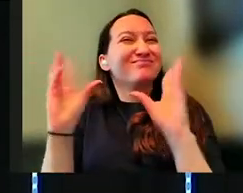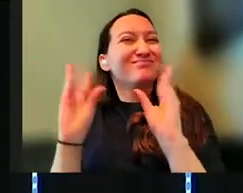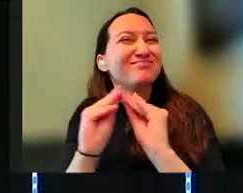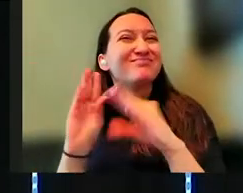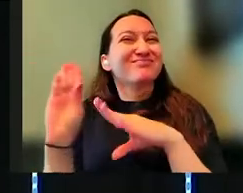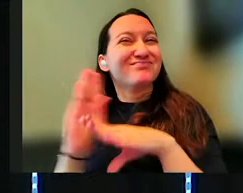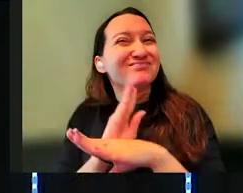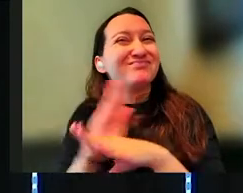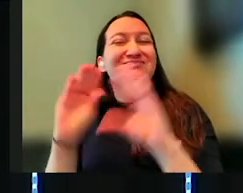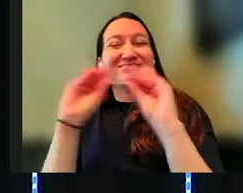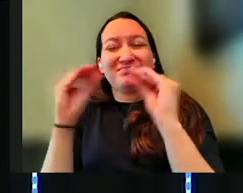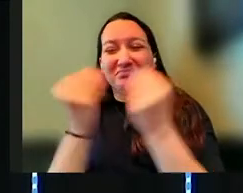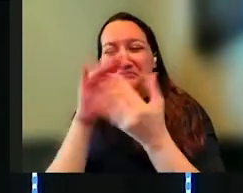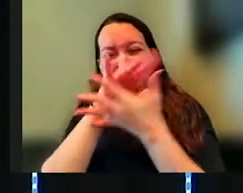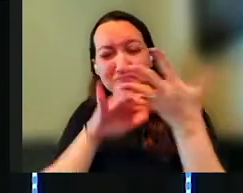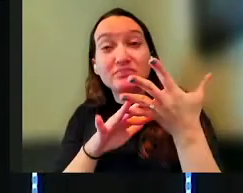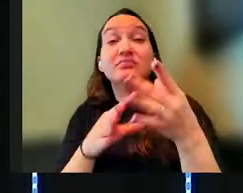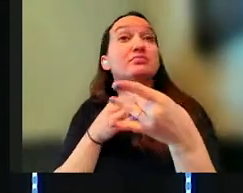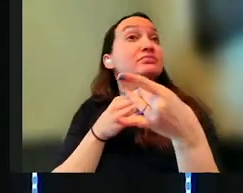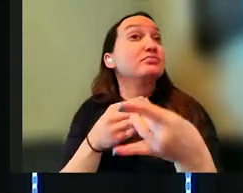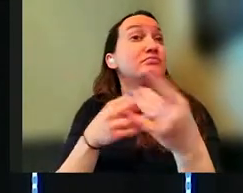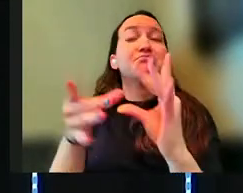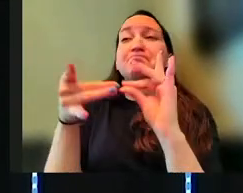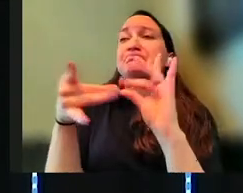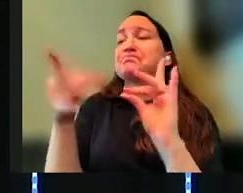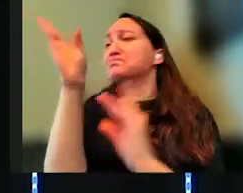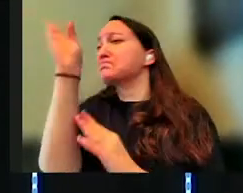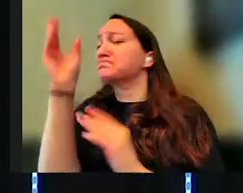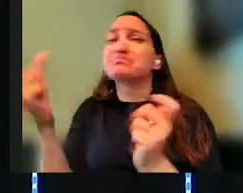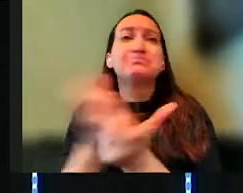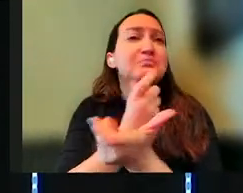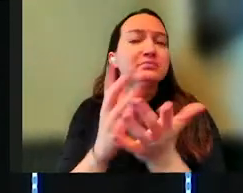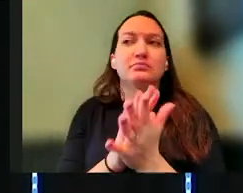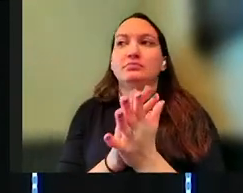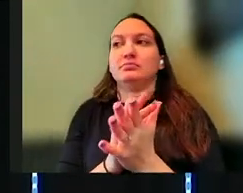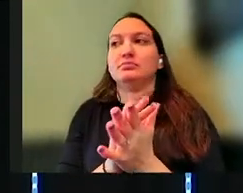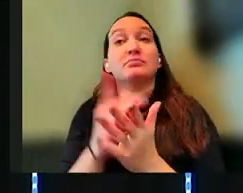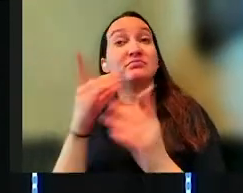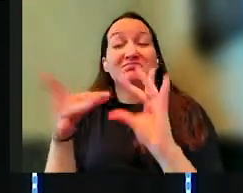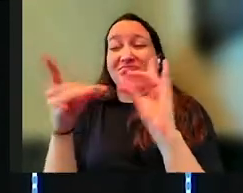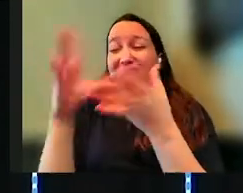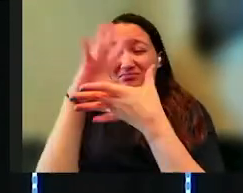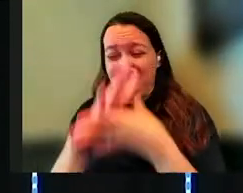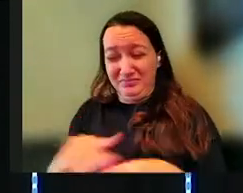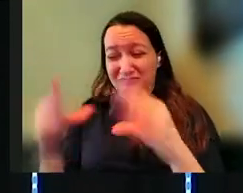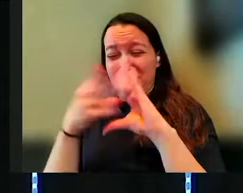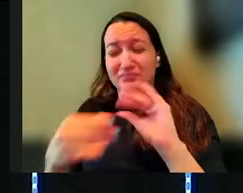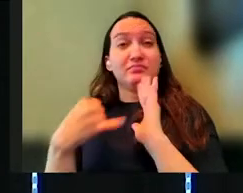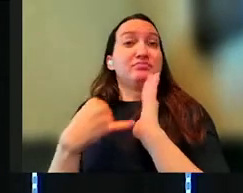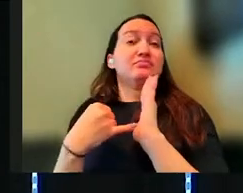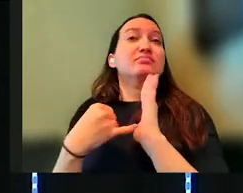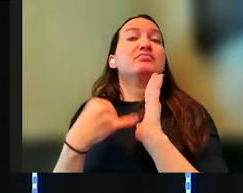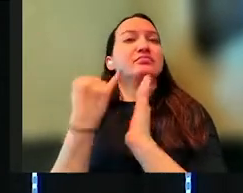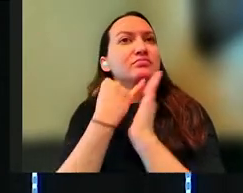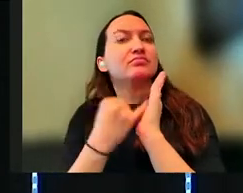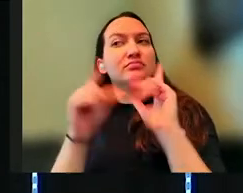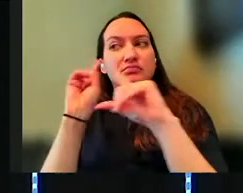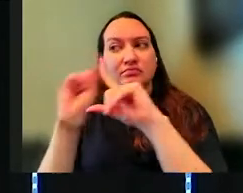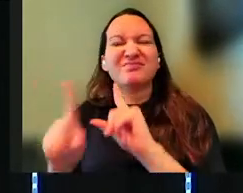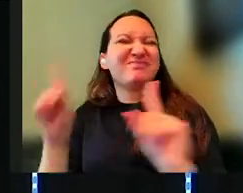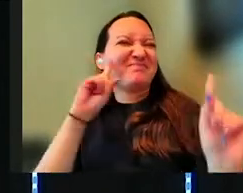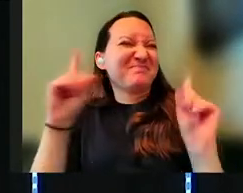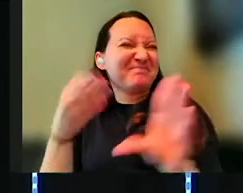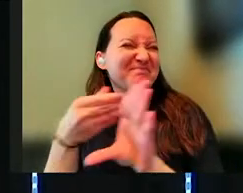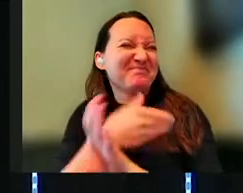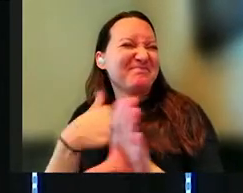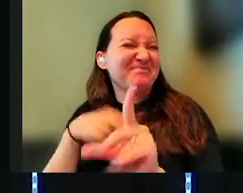organizations, just leadership talks, all this stuff. And usually when they tell this story, this illustration, it's always different. So you've probably heard it before, and I'm going to tell